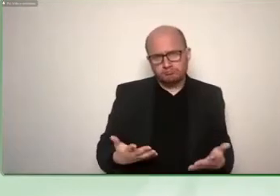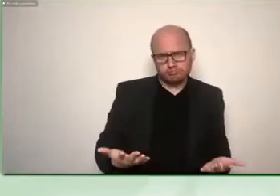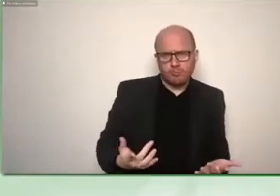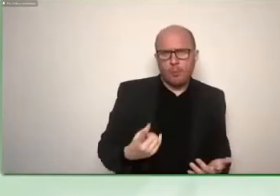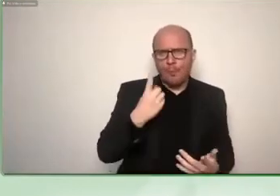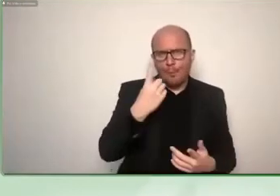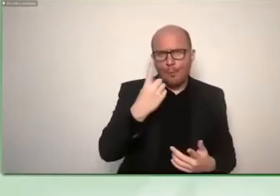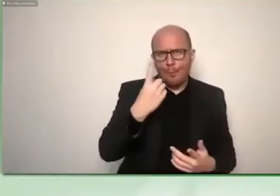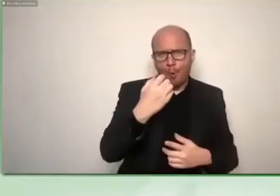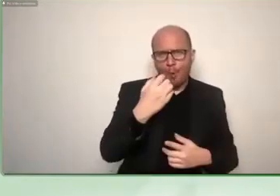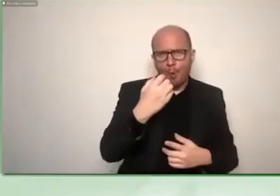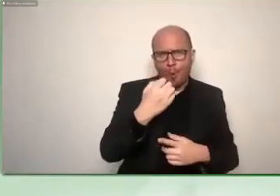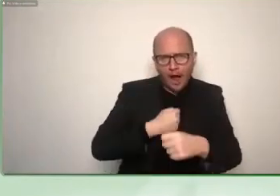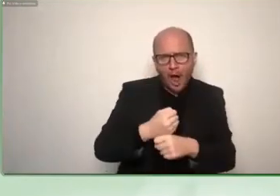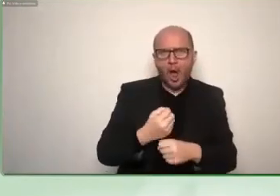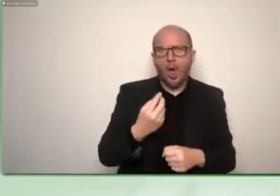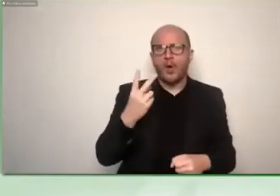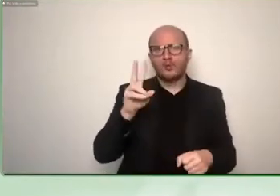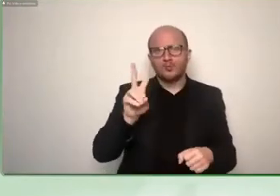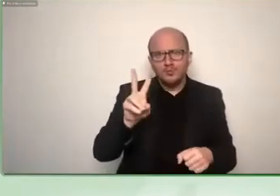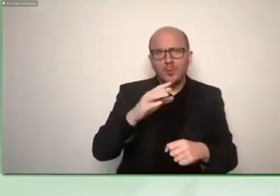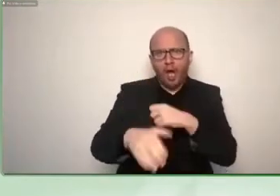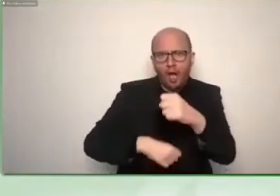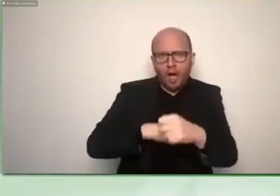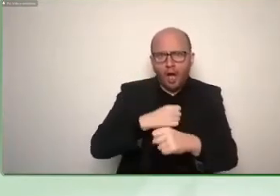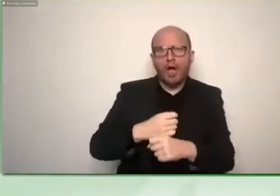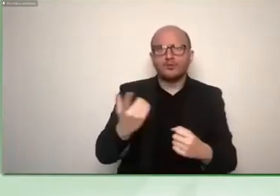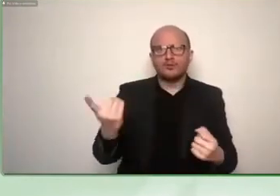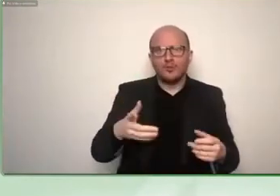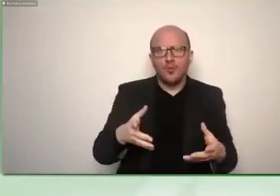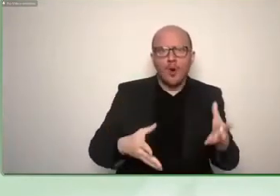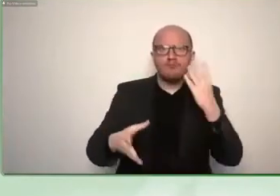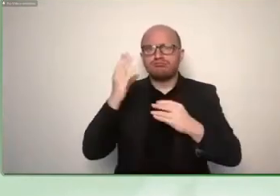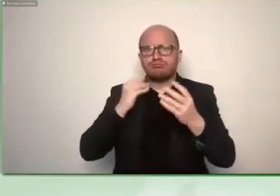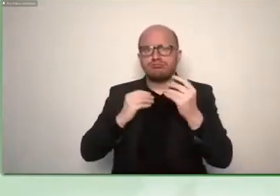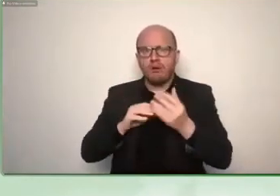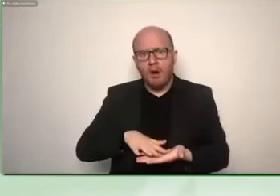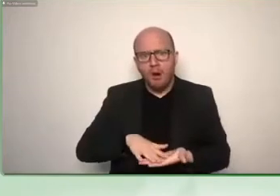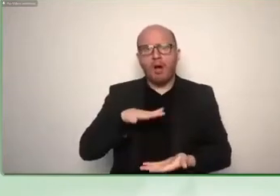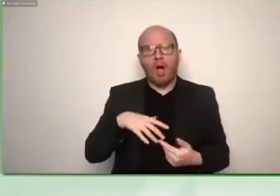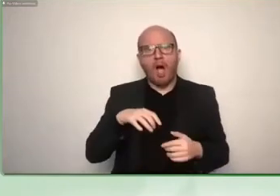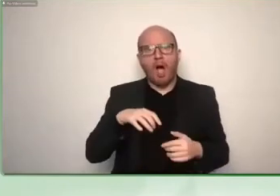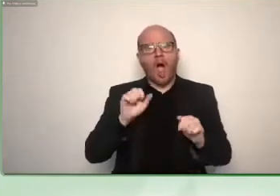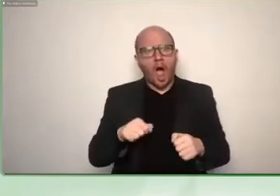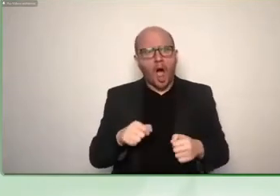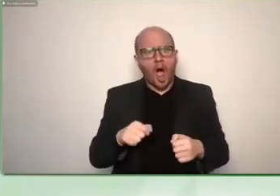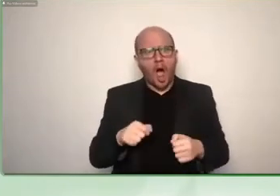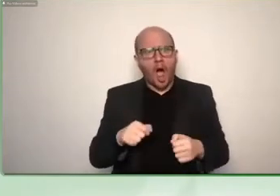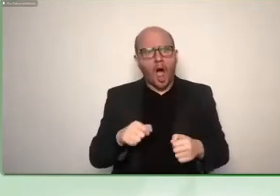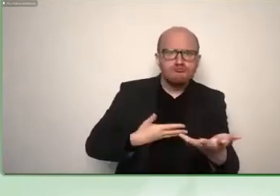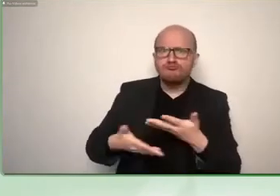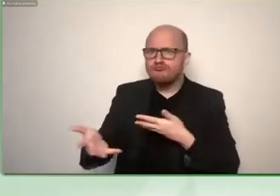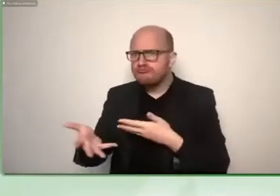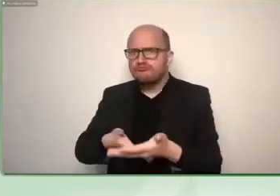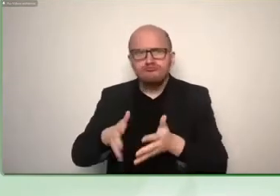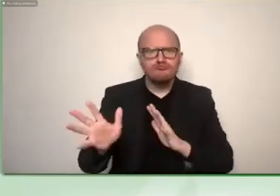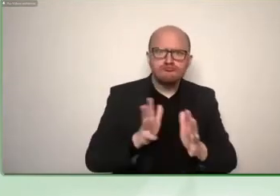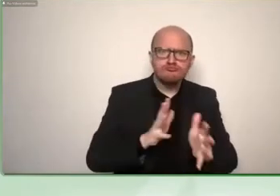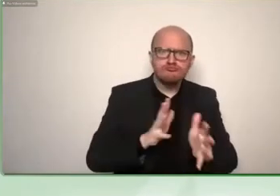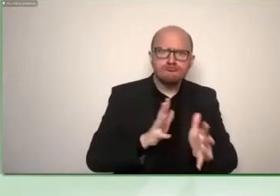learn it reasonably well um this method takes we offer courses now